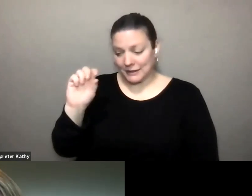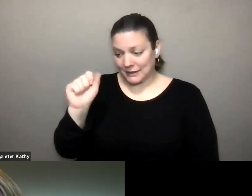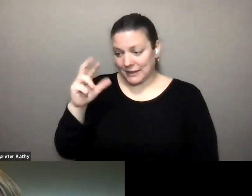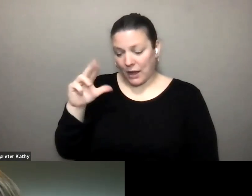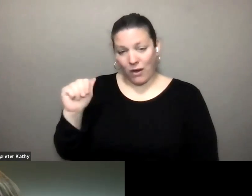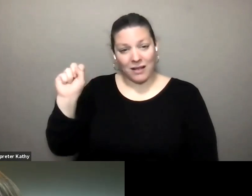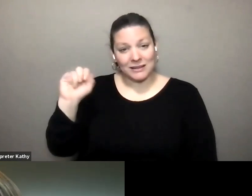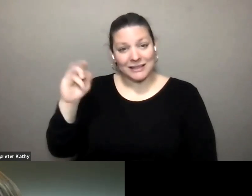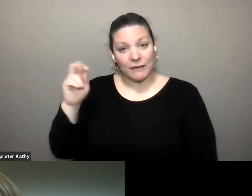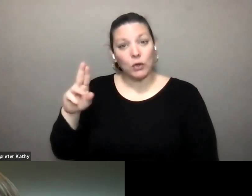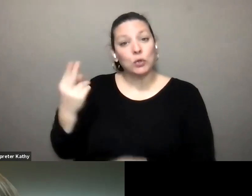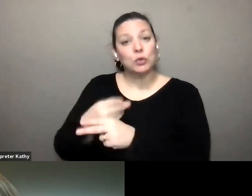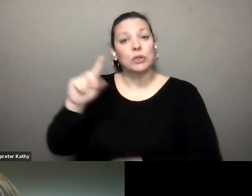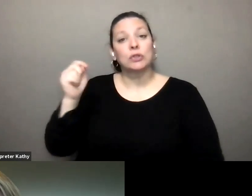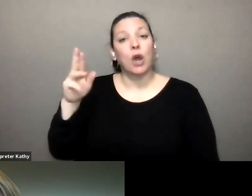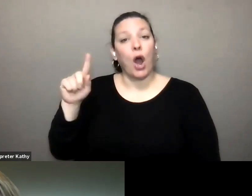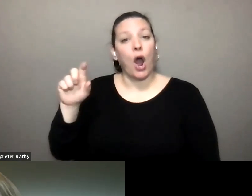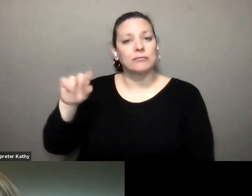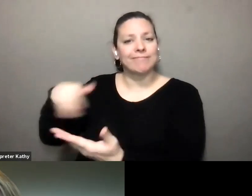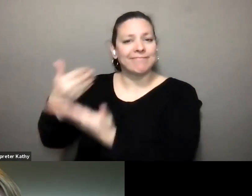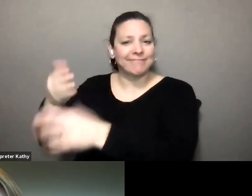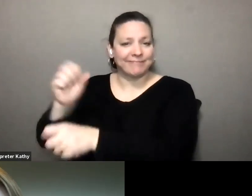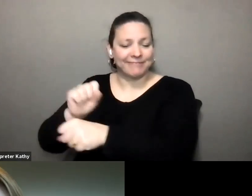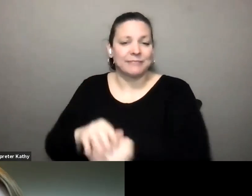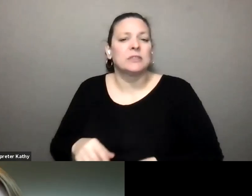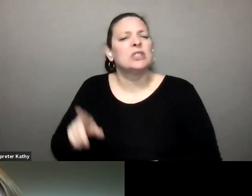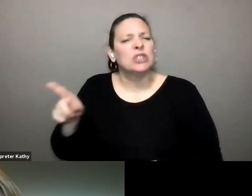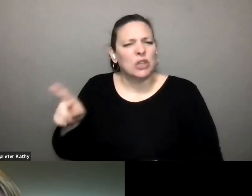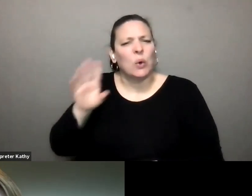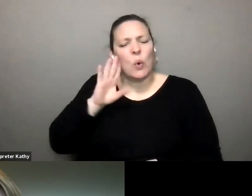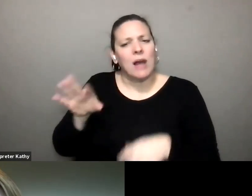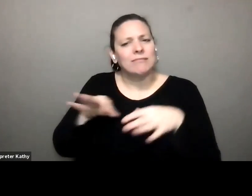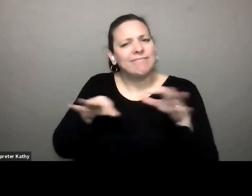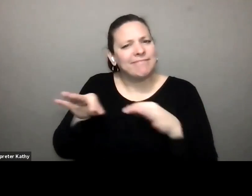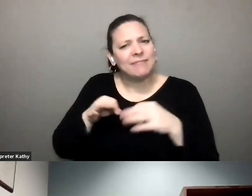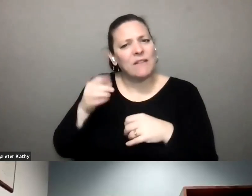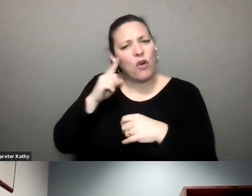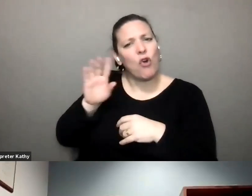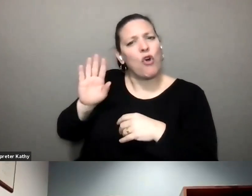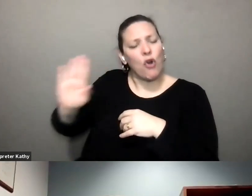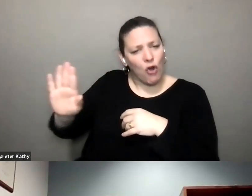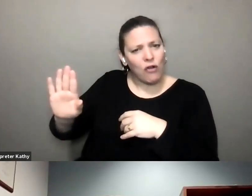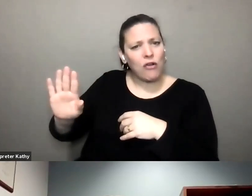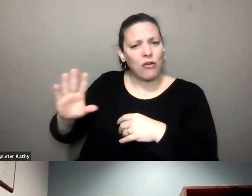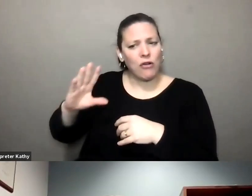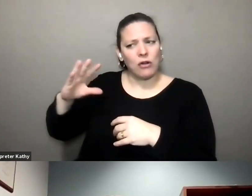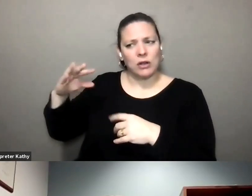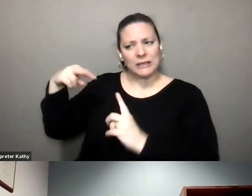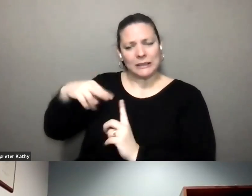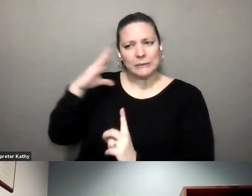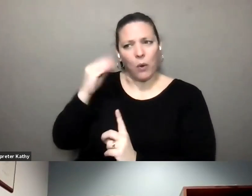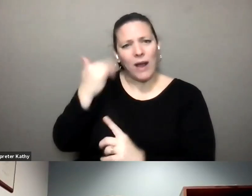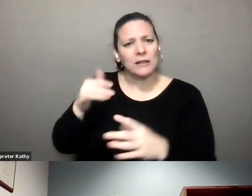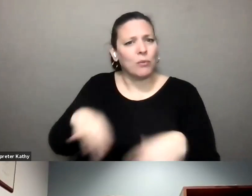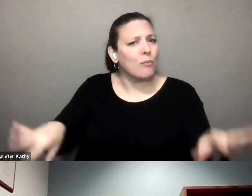who uses tarps to get to work and she is going to explain why public transit public transit is so important in her life